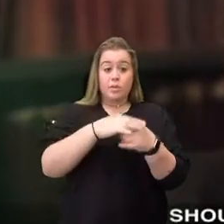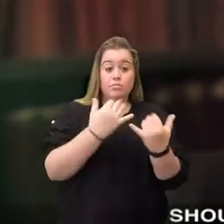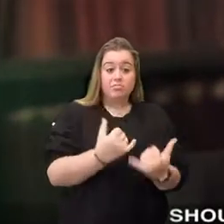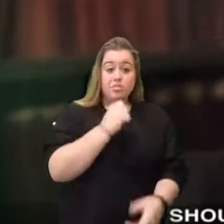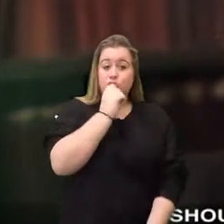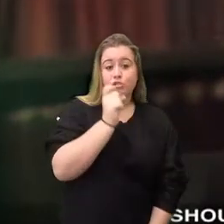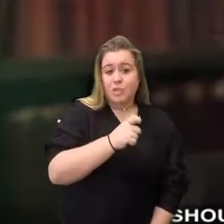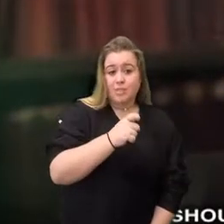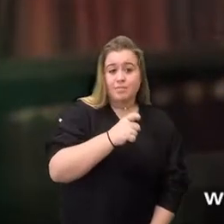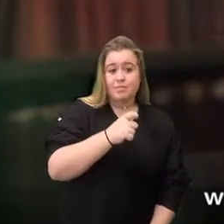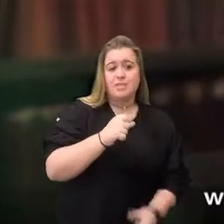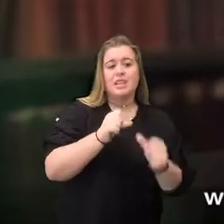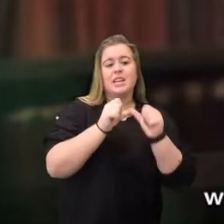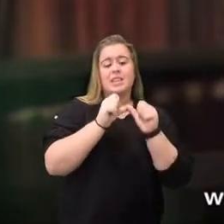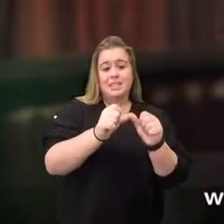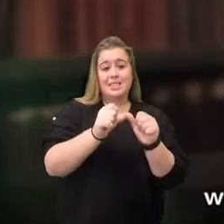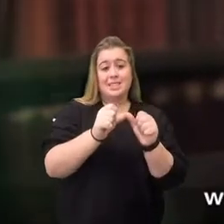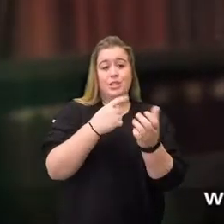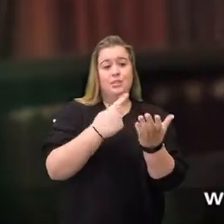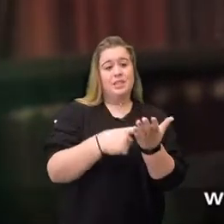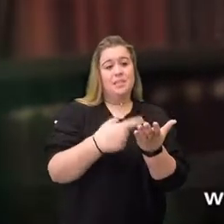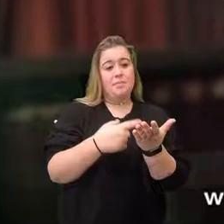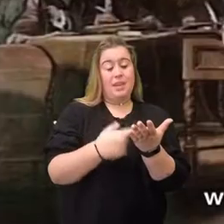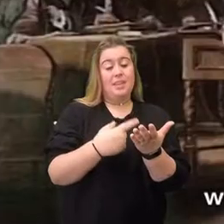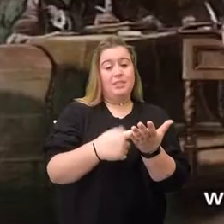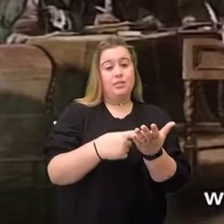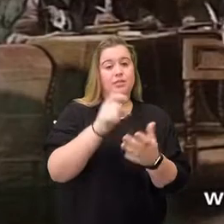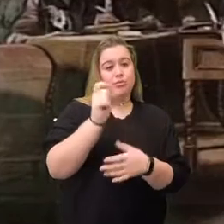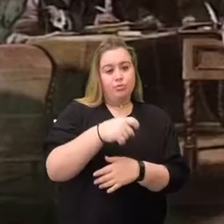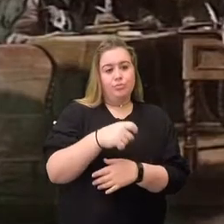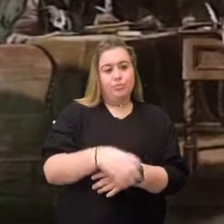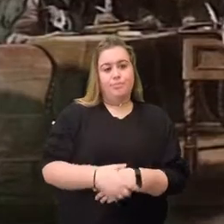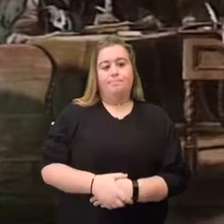should continue this debate. We shouldn't simply have the vote.